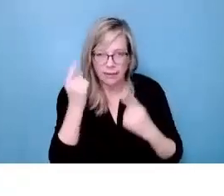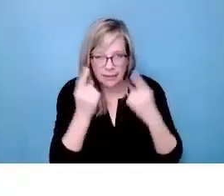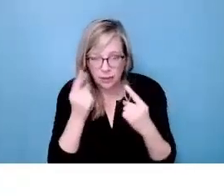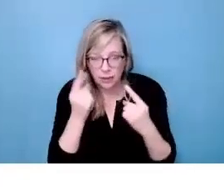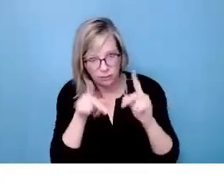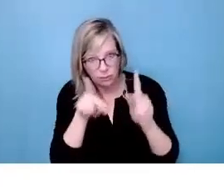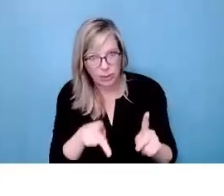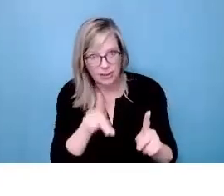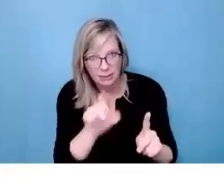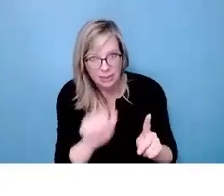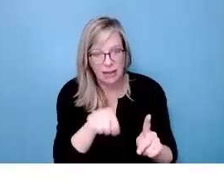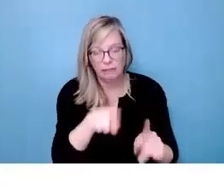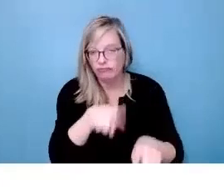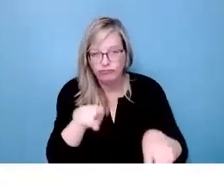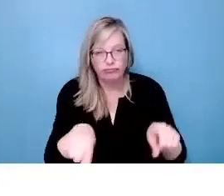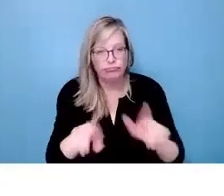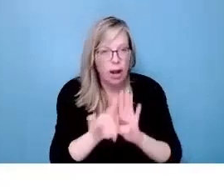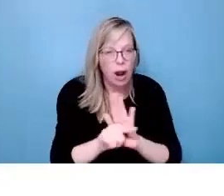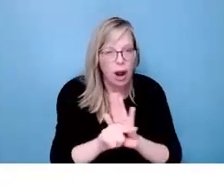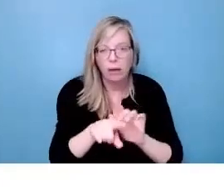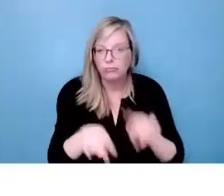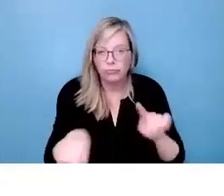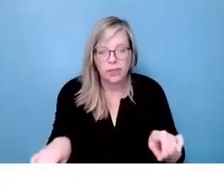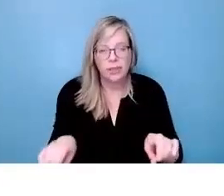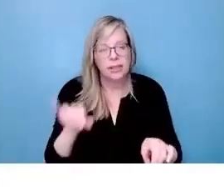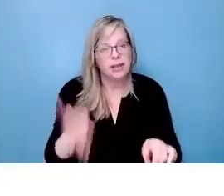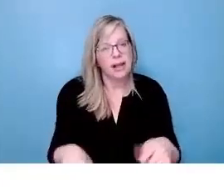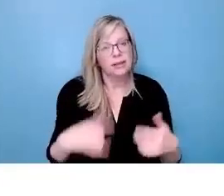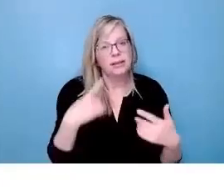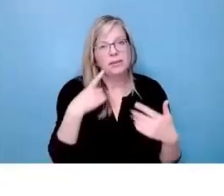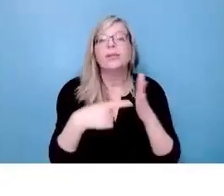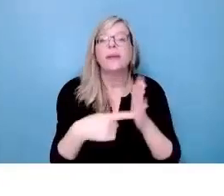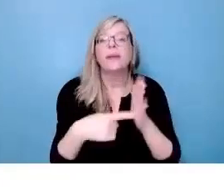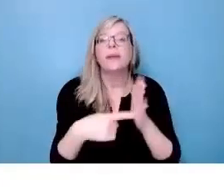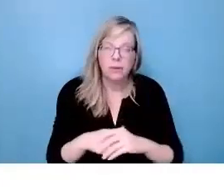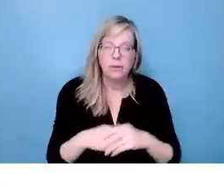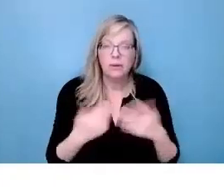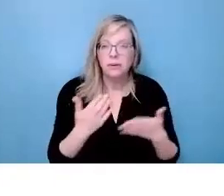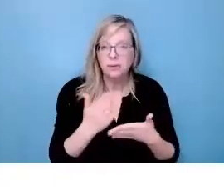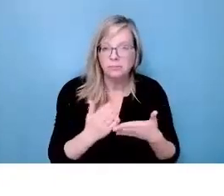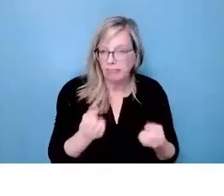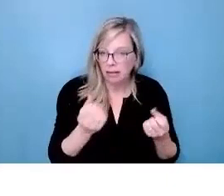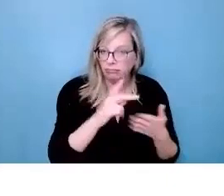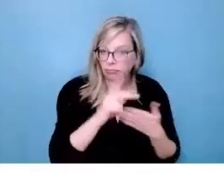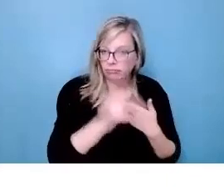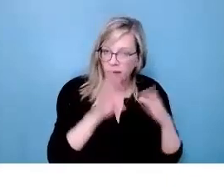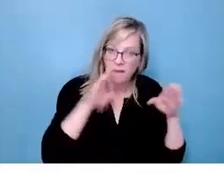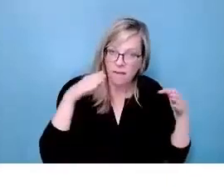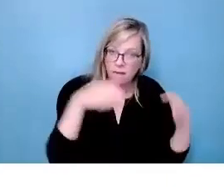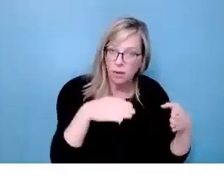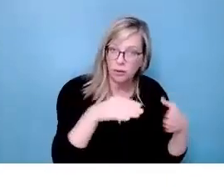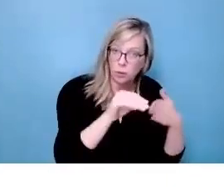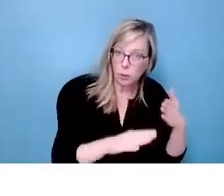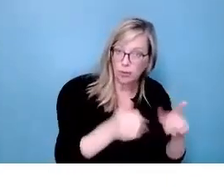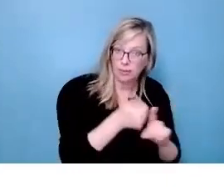considers the intersecting identities of people with disabilities, which is then reflected in programming. So for example, many programs focus